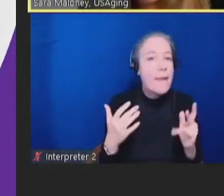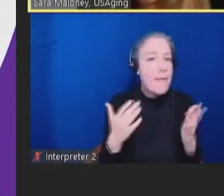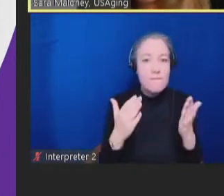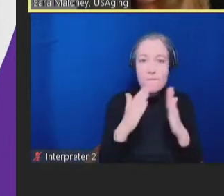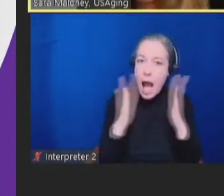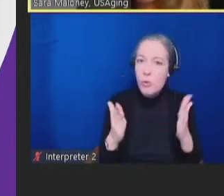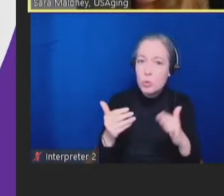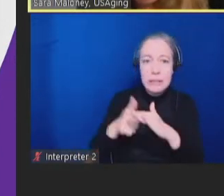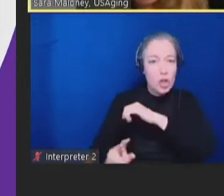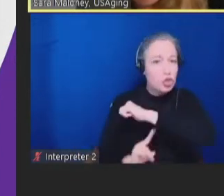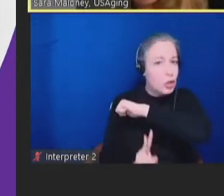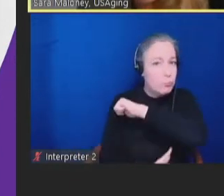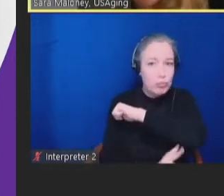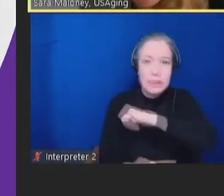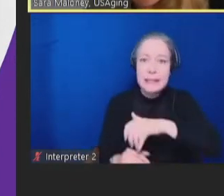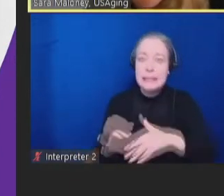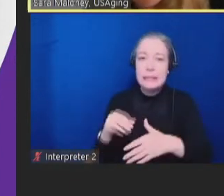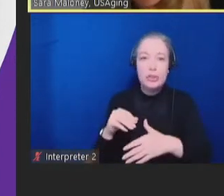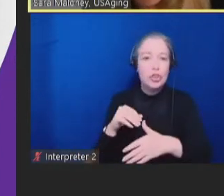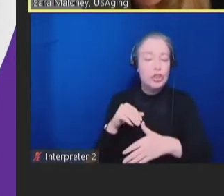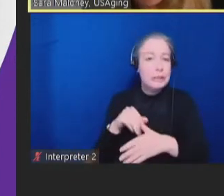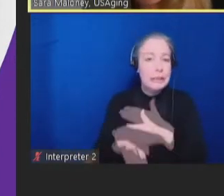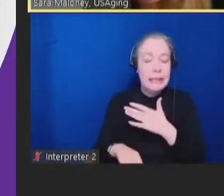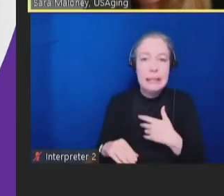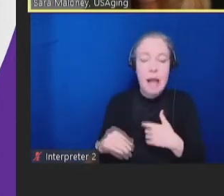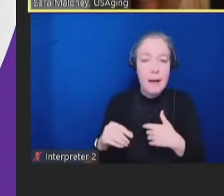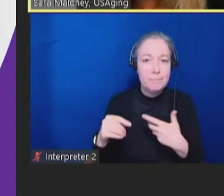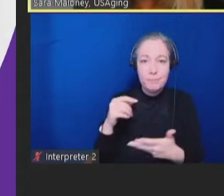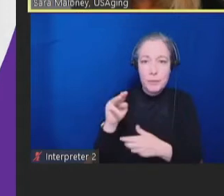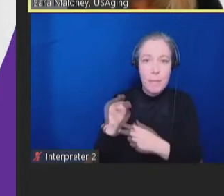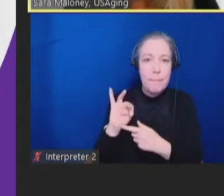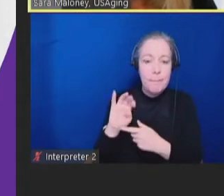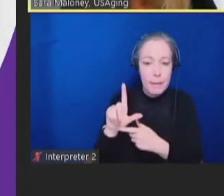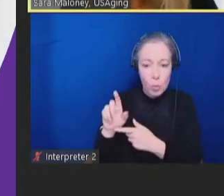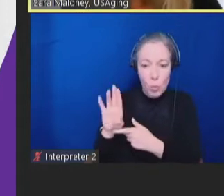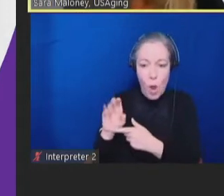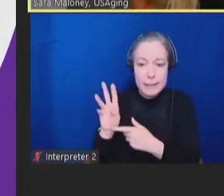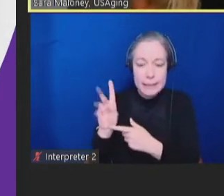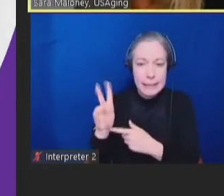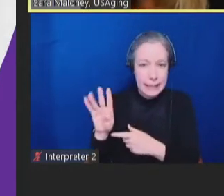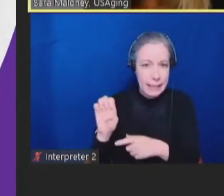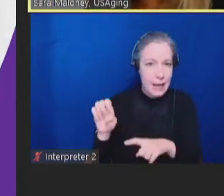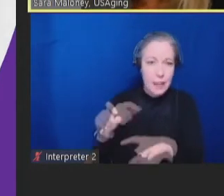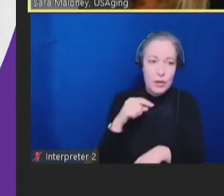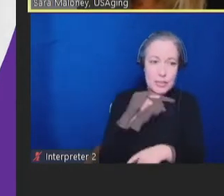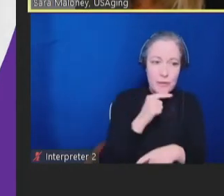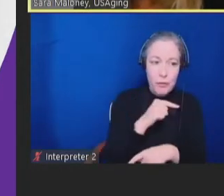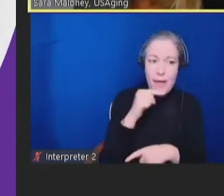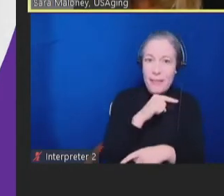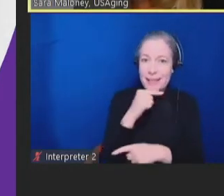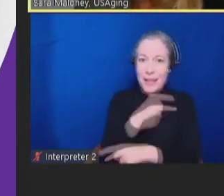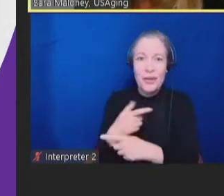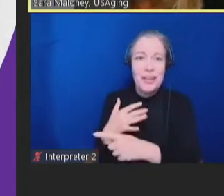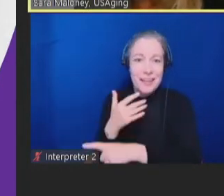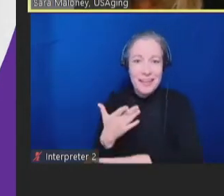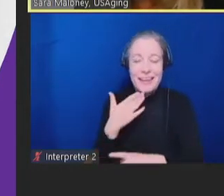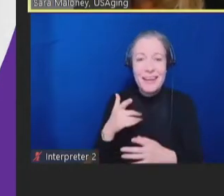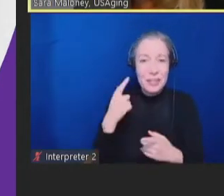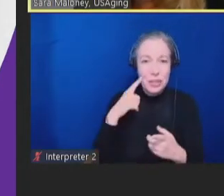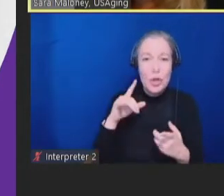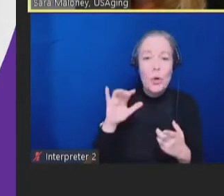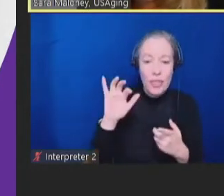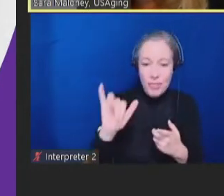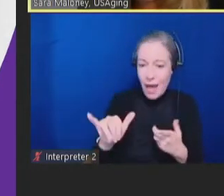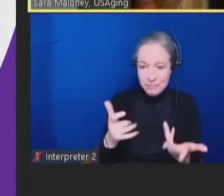They had not gotten COVID vaccines because they were misinformed about the cost and were not educated on COVID-19